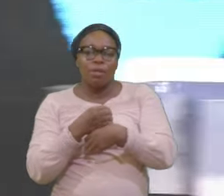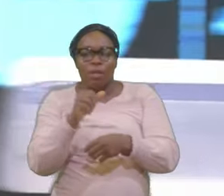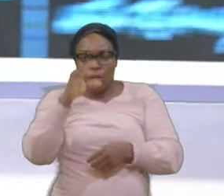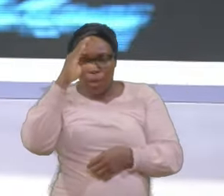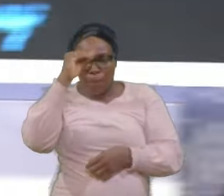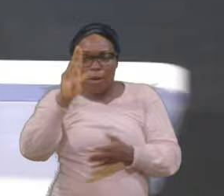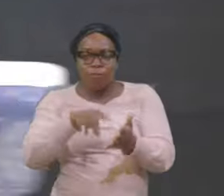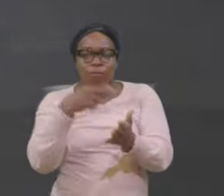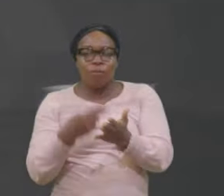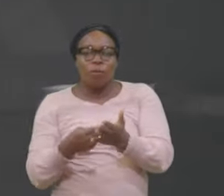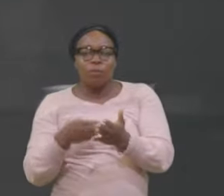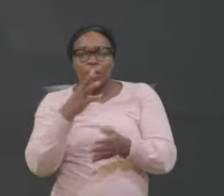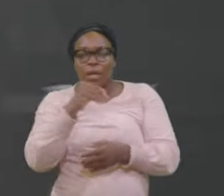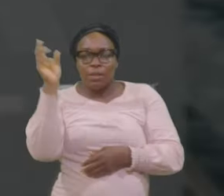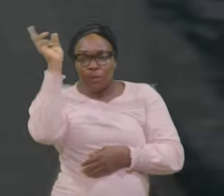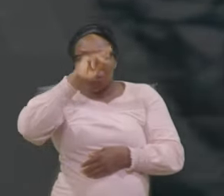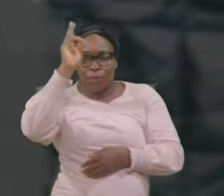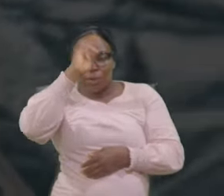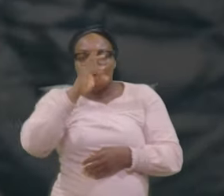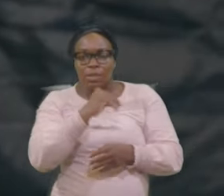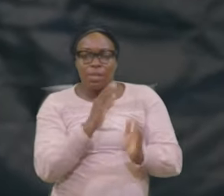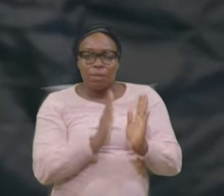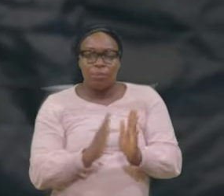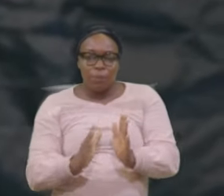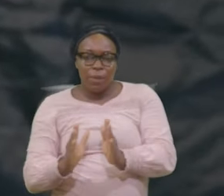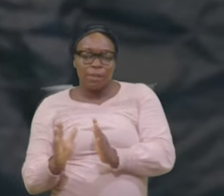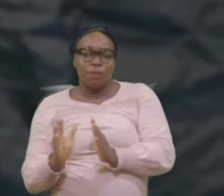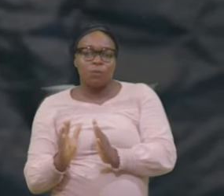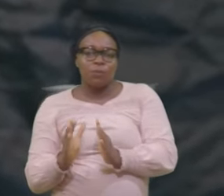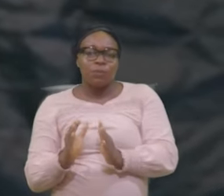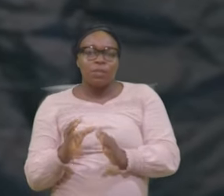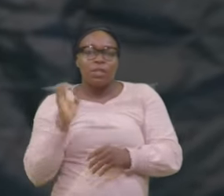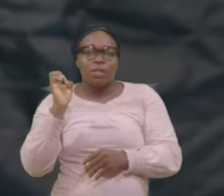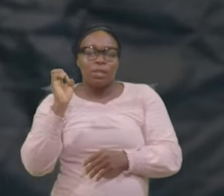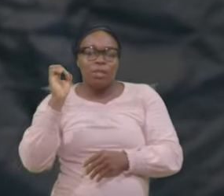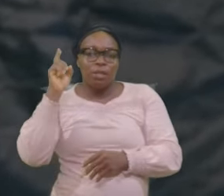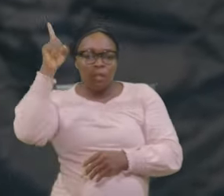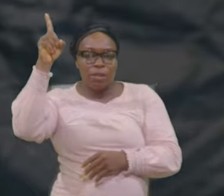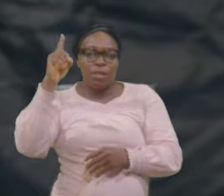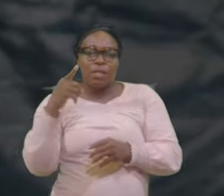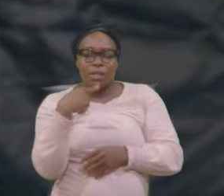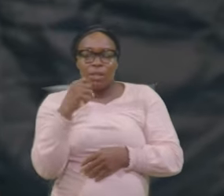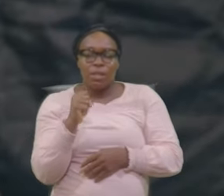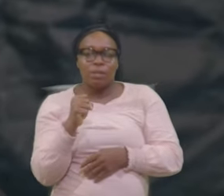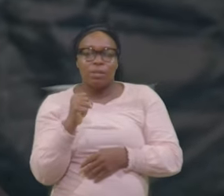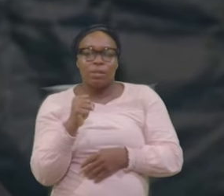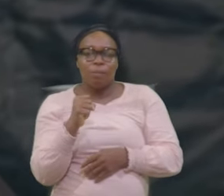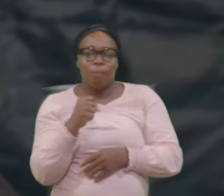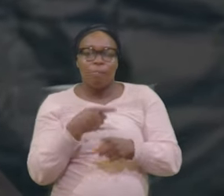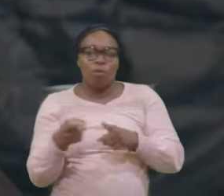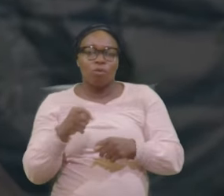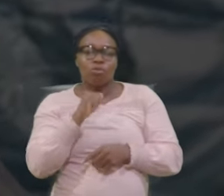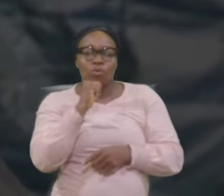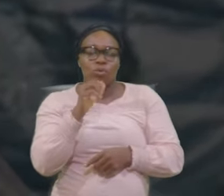restlessness And the planning It says Fret not Thyself Because of